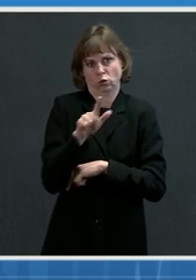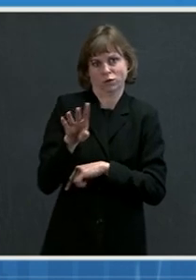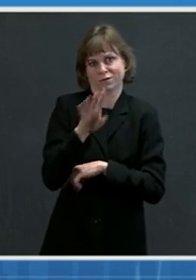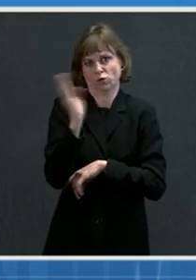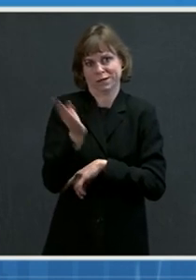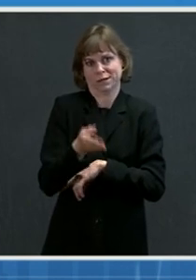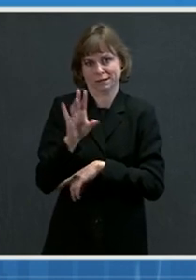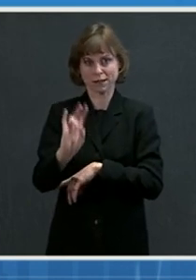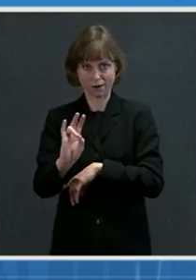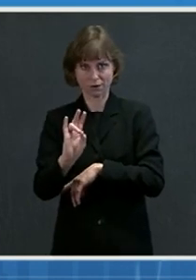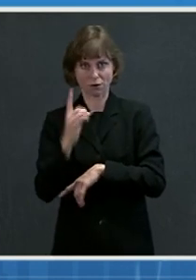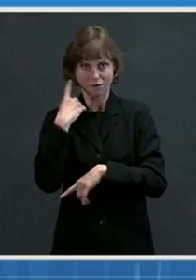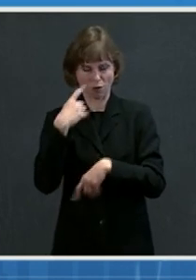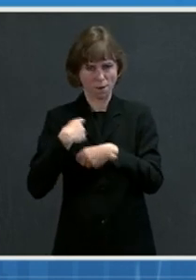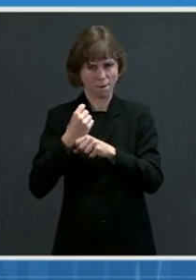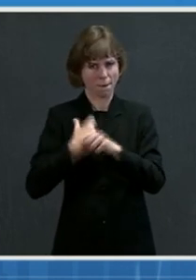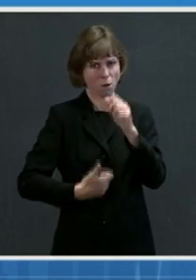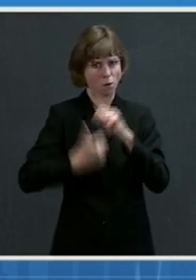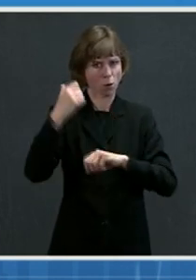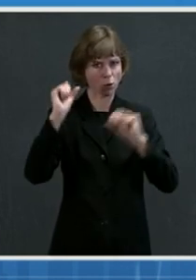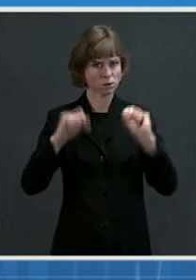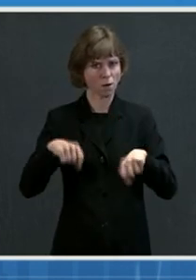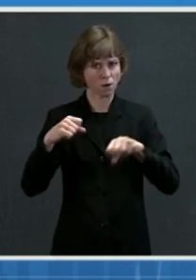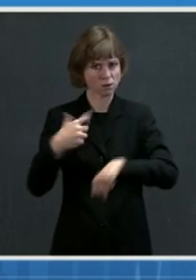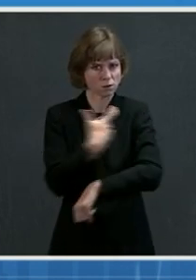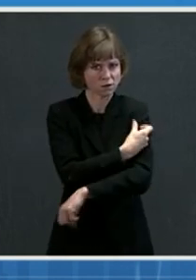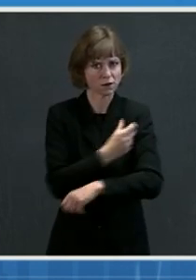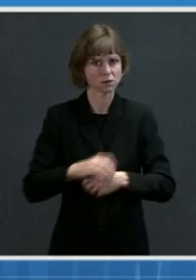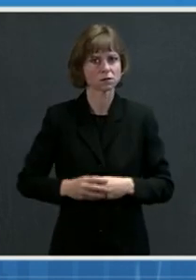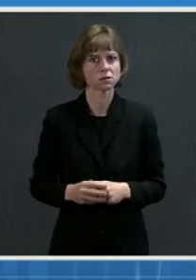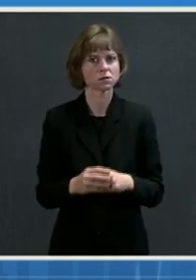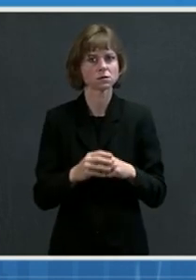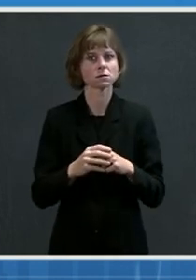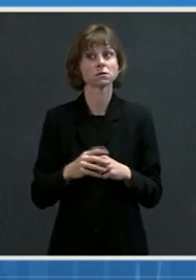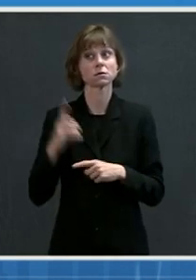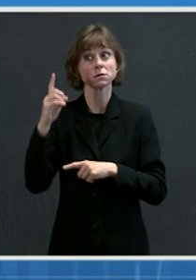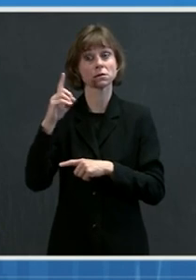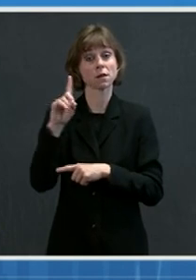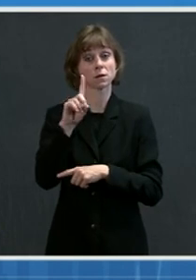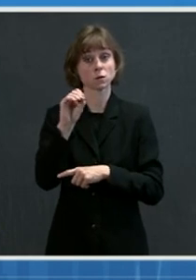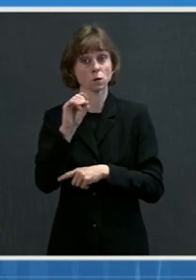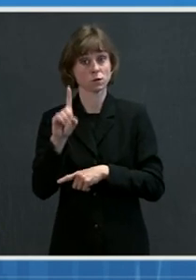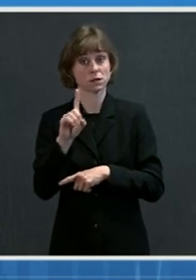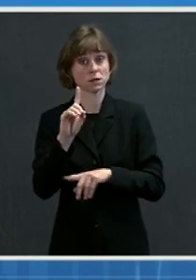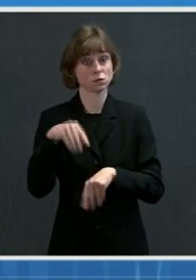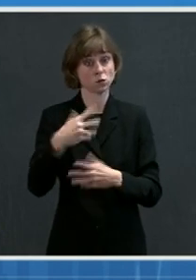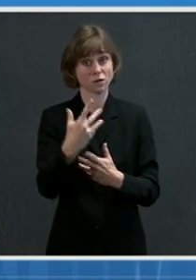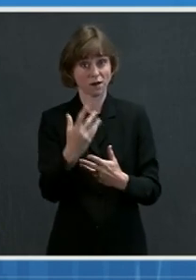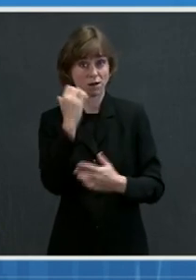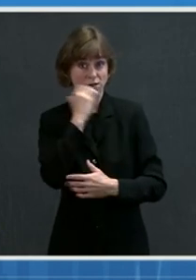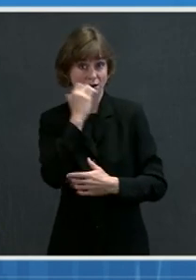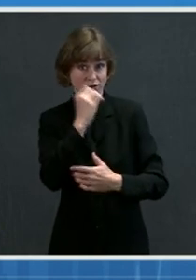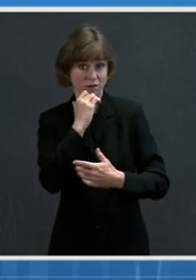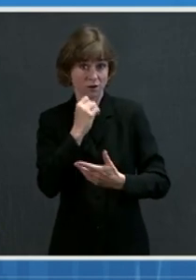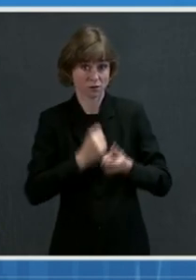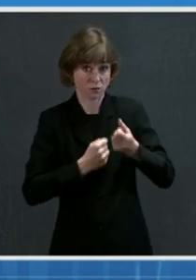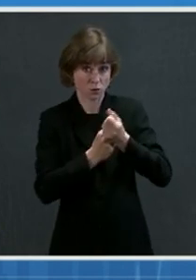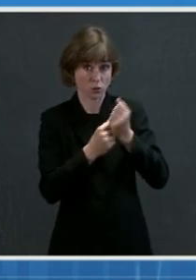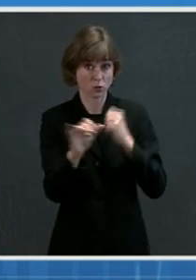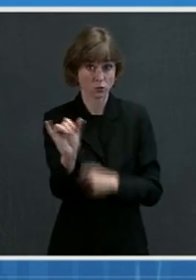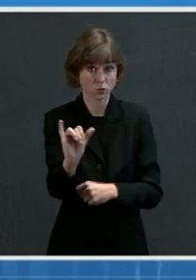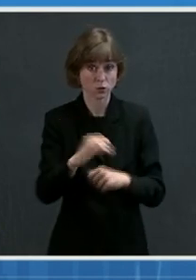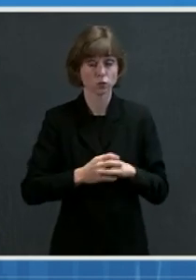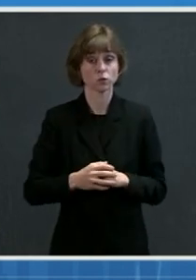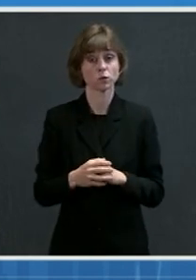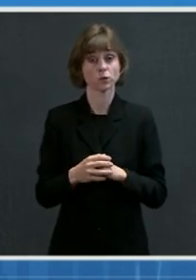output. At the direction of the President, the Department of Defense is providing daily logistical support. And the